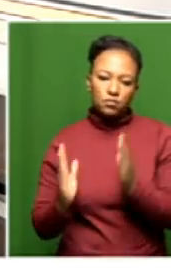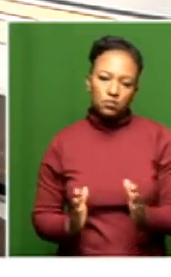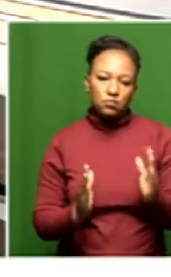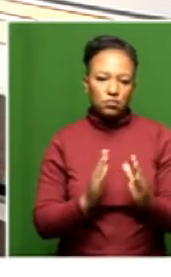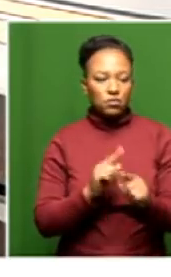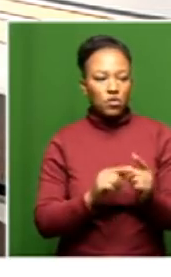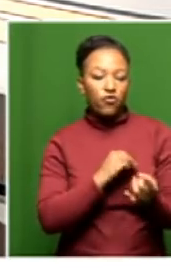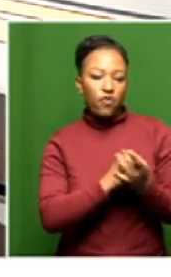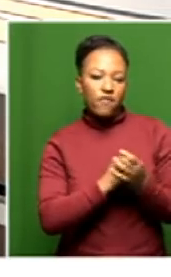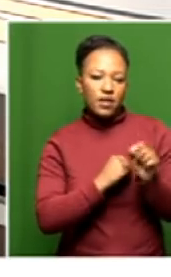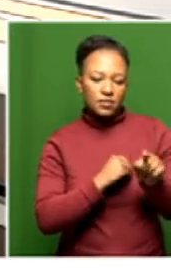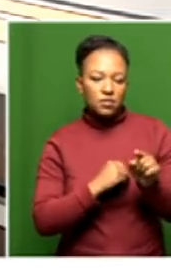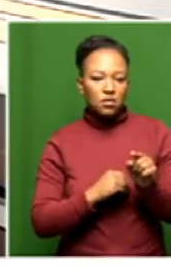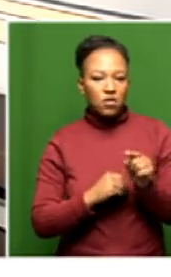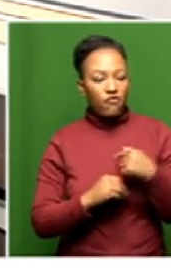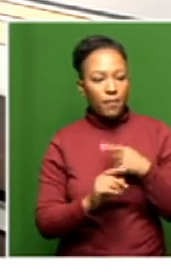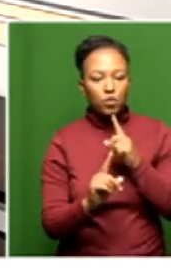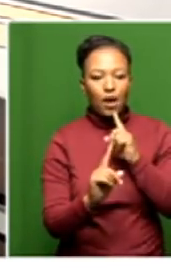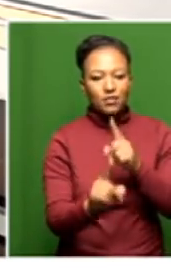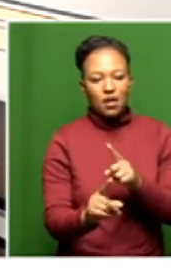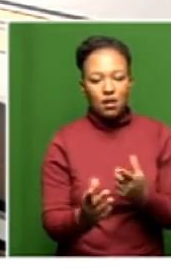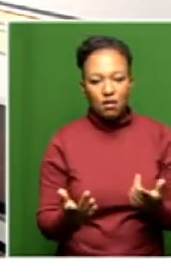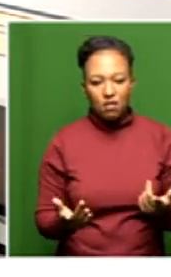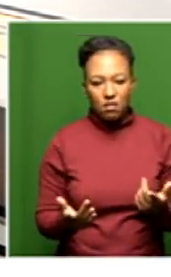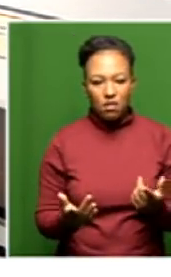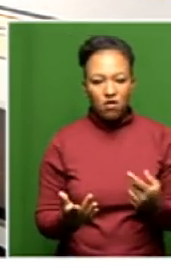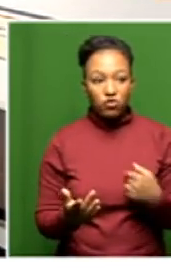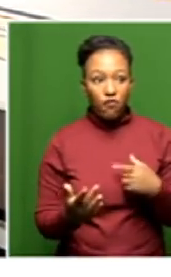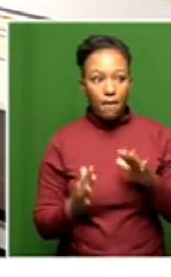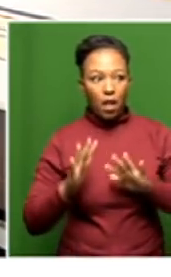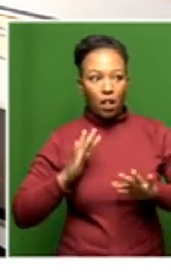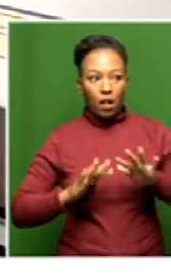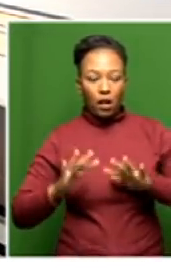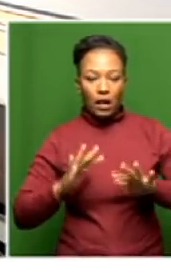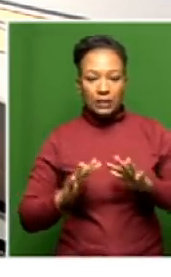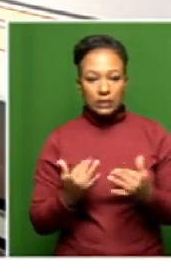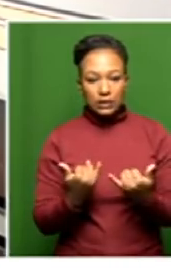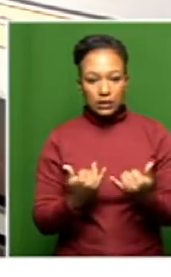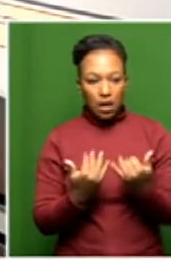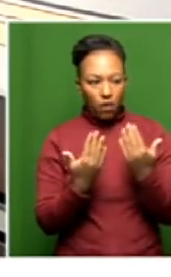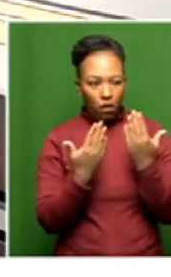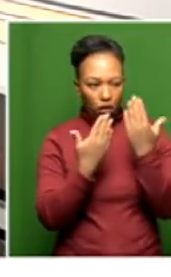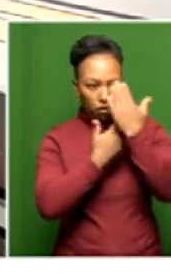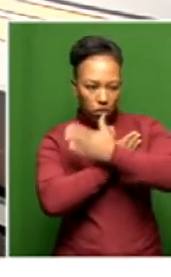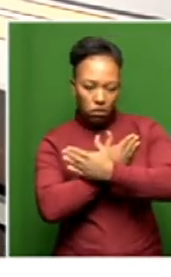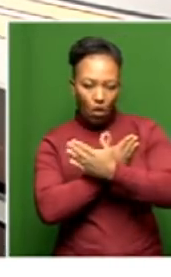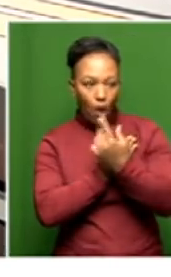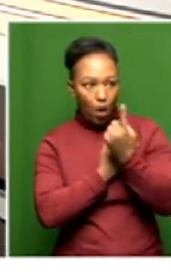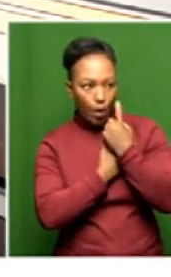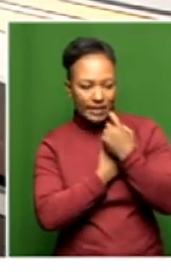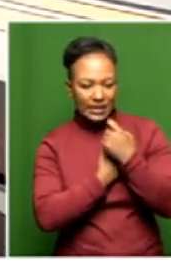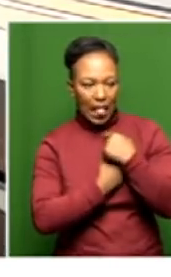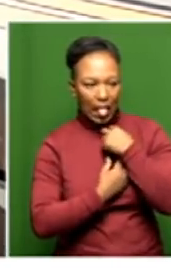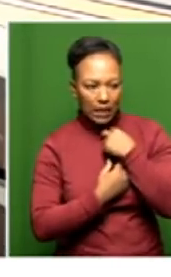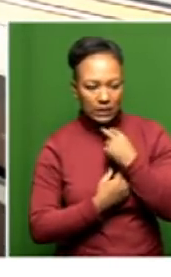advice in that I would need to really answer you on this. So I'm a little bit blindsided by this side of the questioning